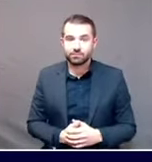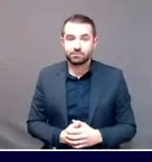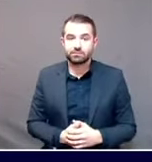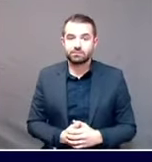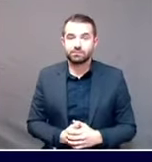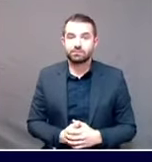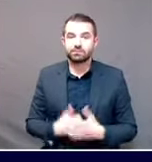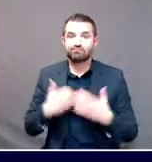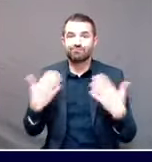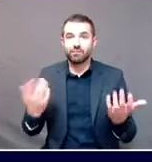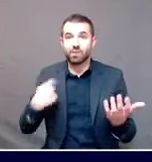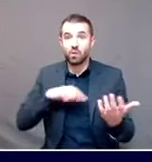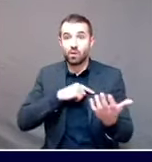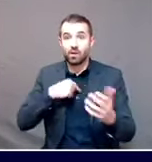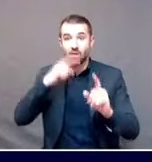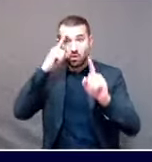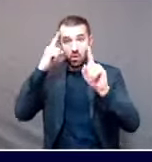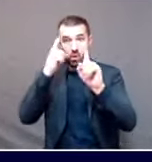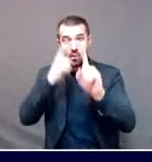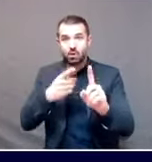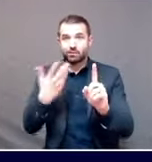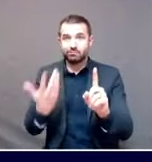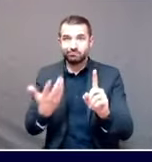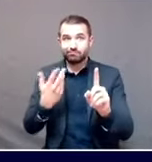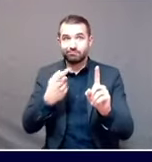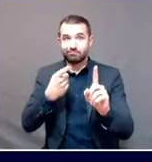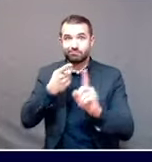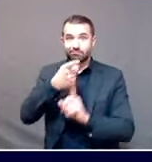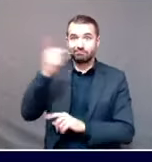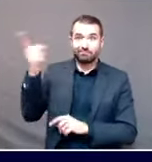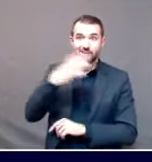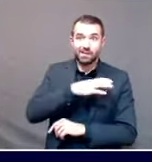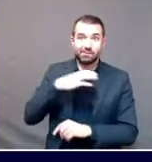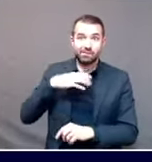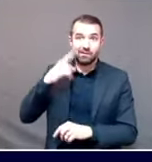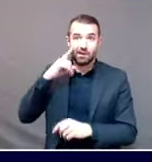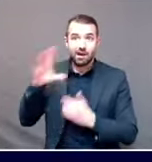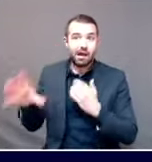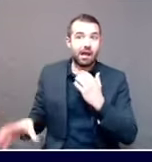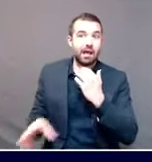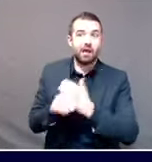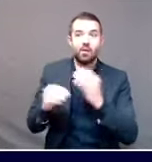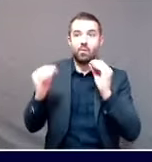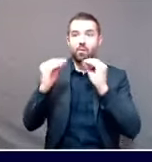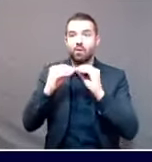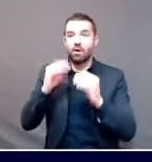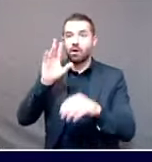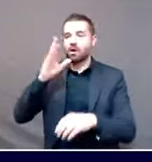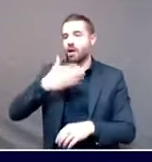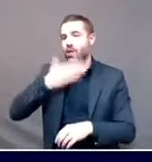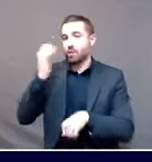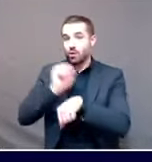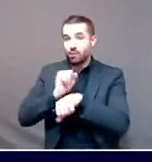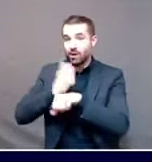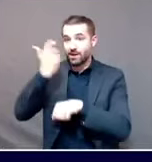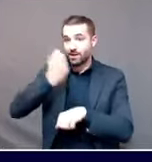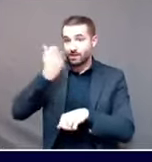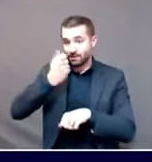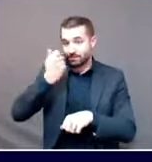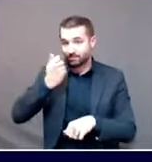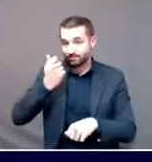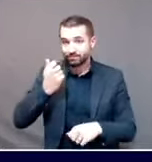that Congress does extend unemployment benefits. As everybody knows, what was passed earlier